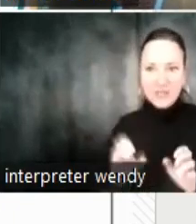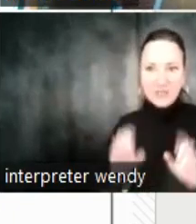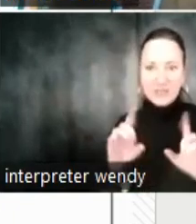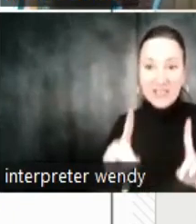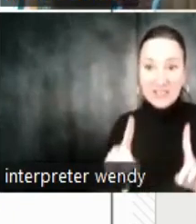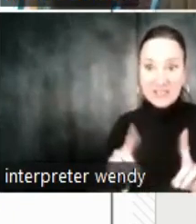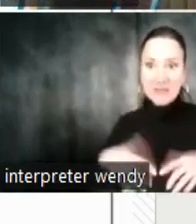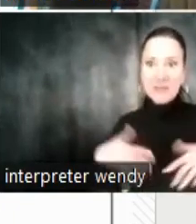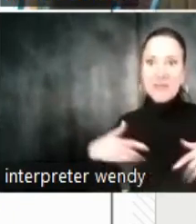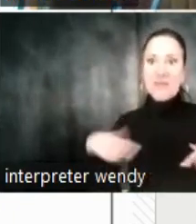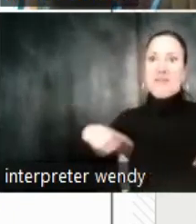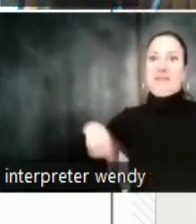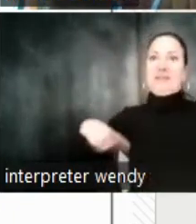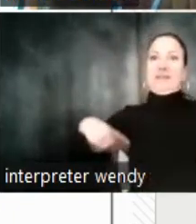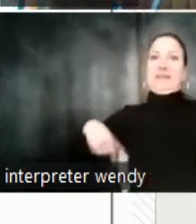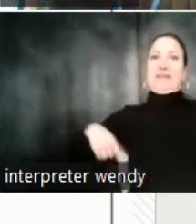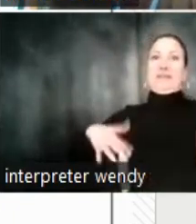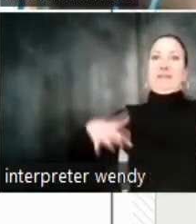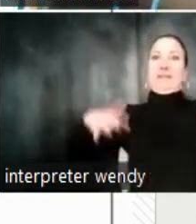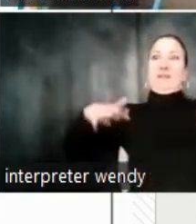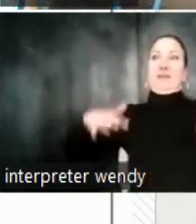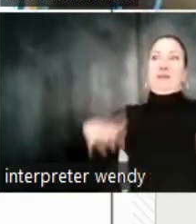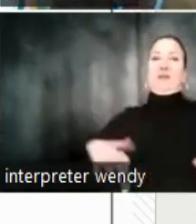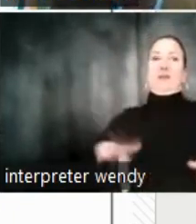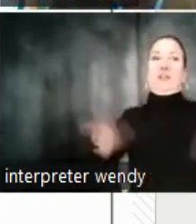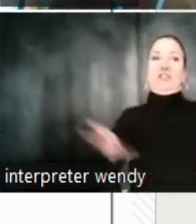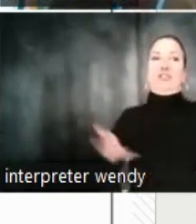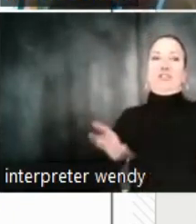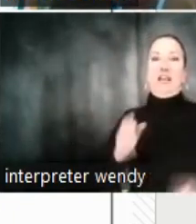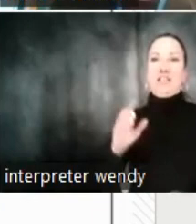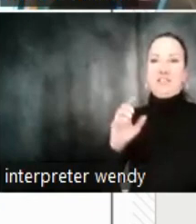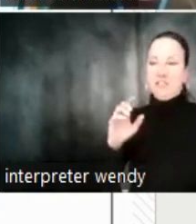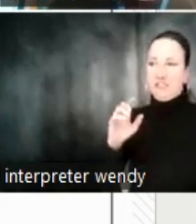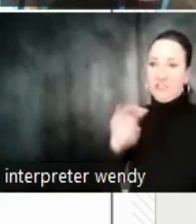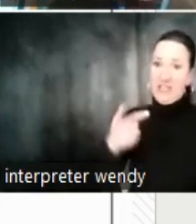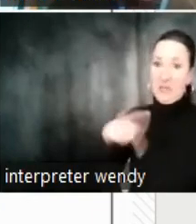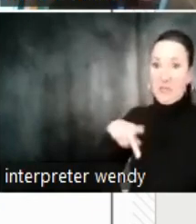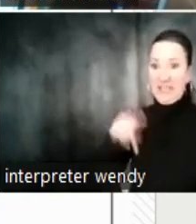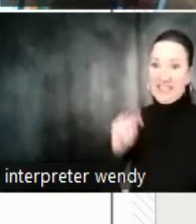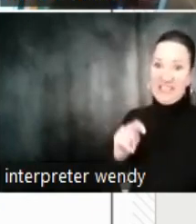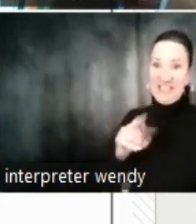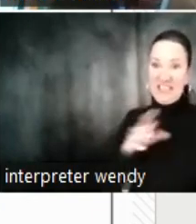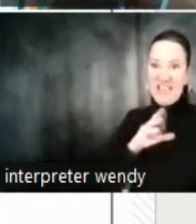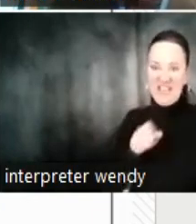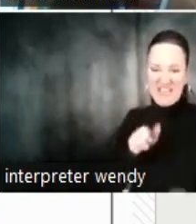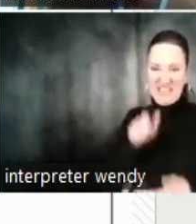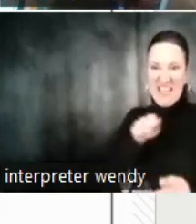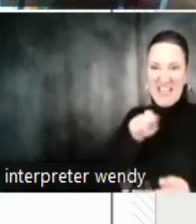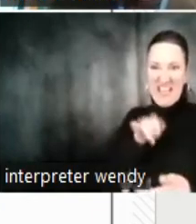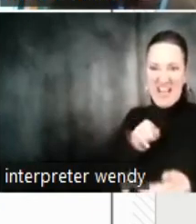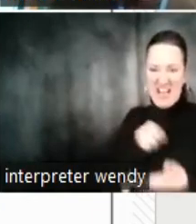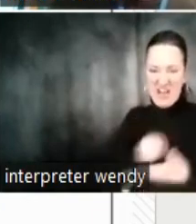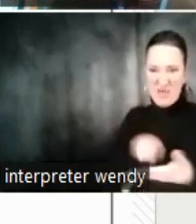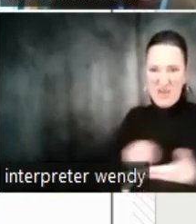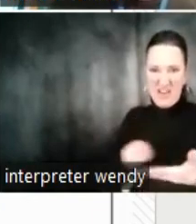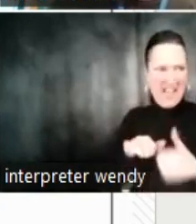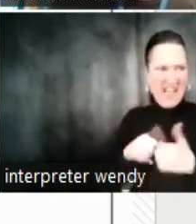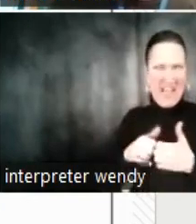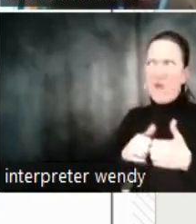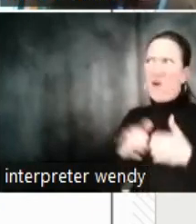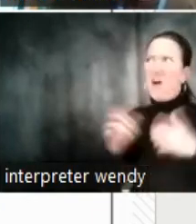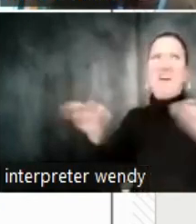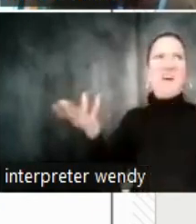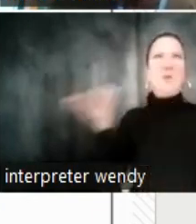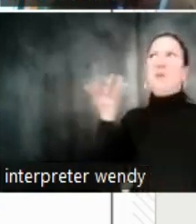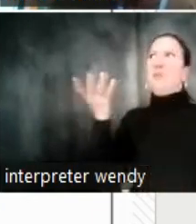perhaps in your school system about chat GPT and these AI writing tools. And what do we do with them in education? How do we wrestle